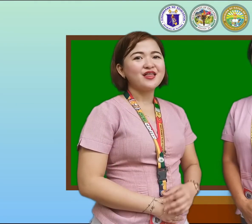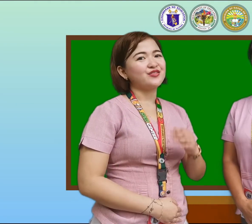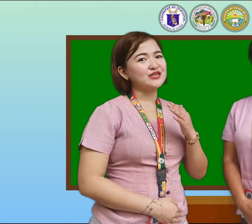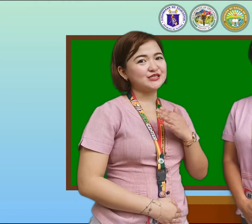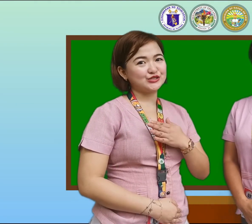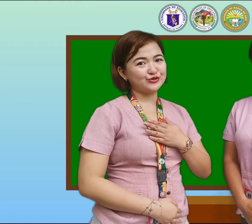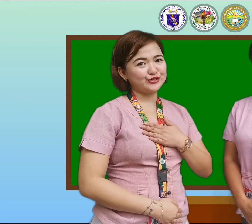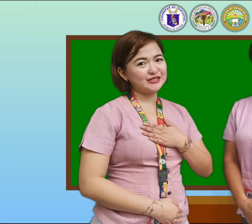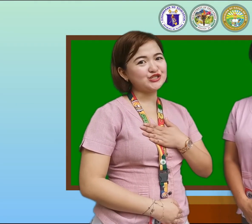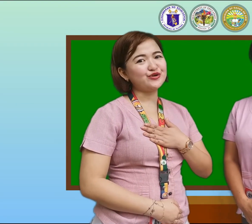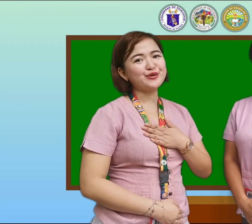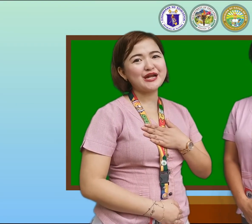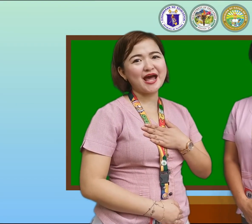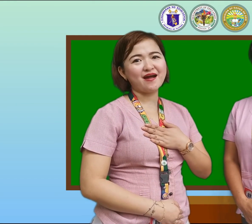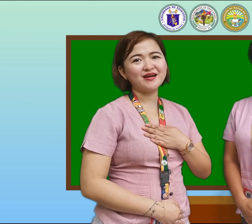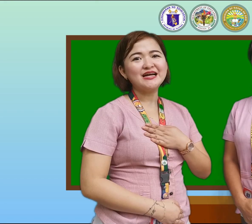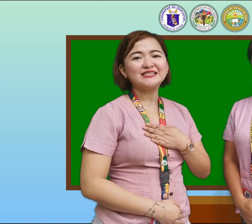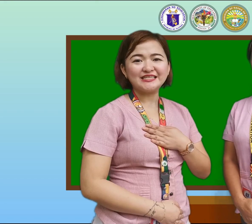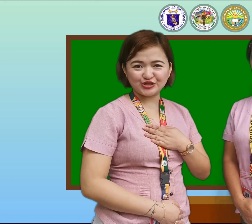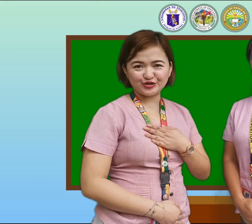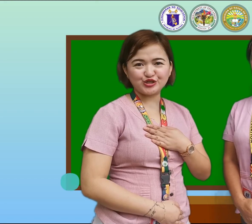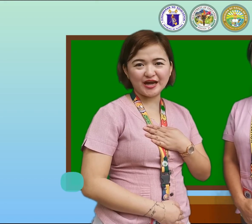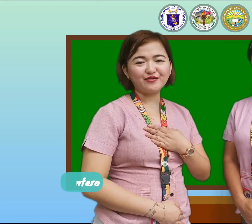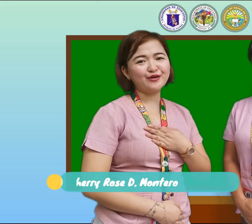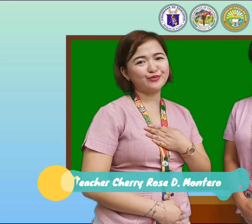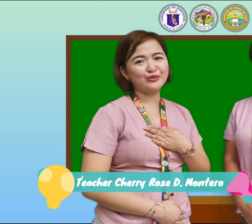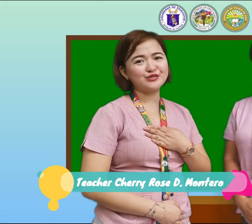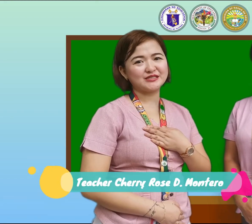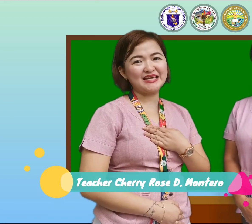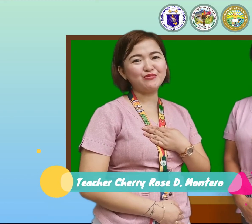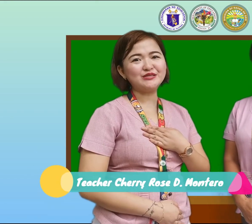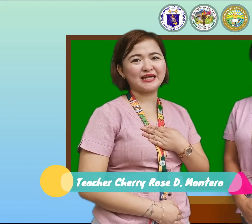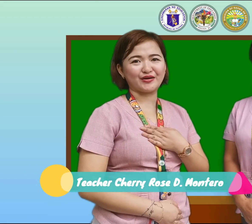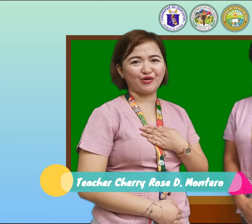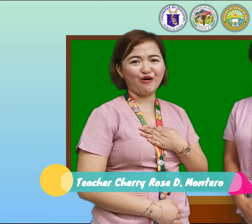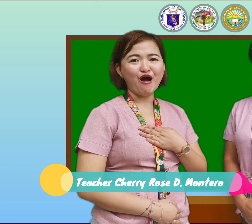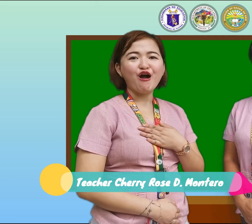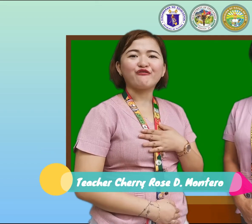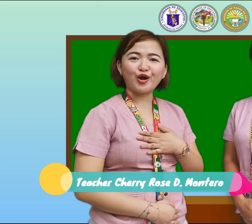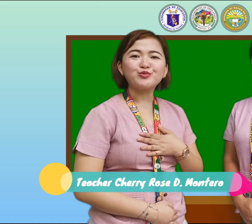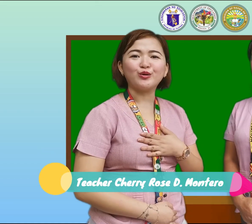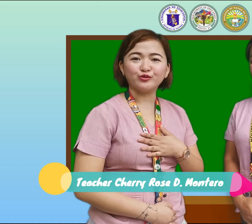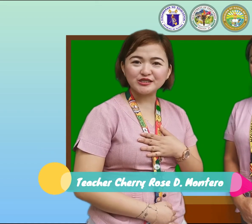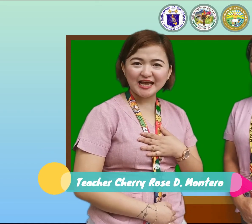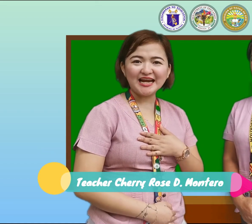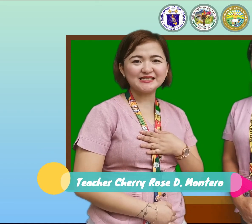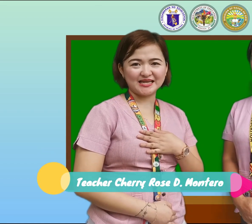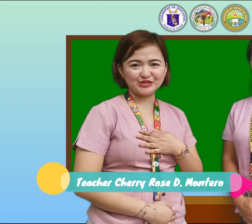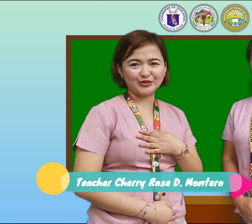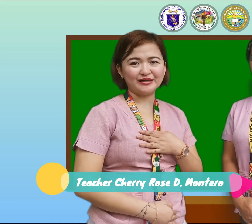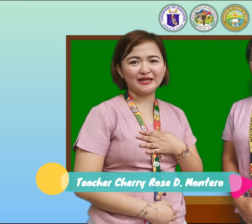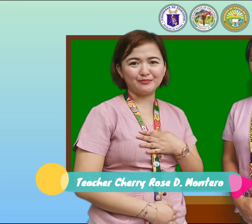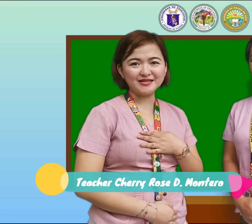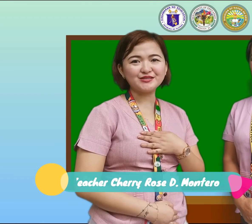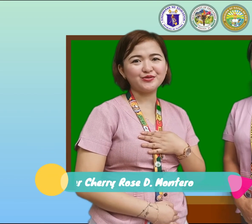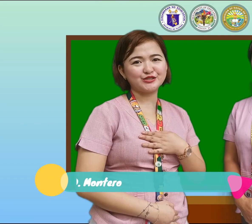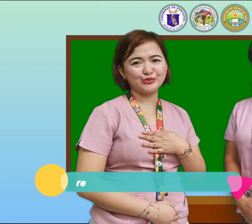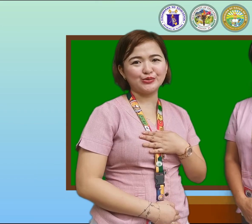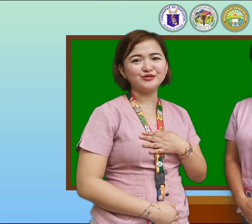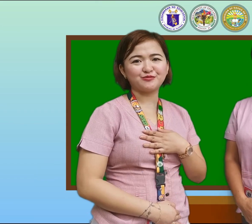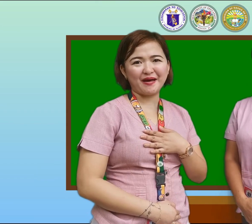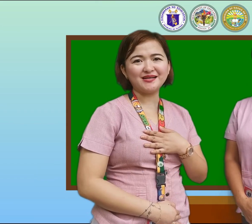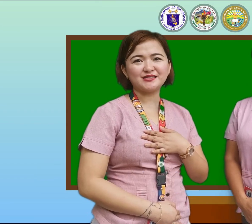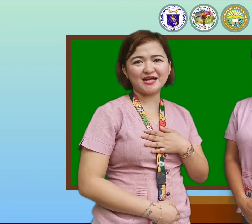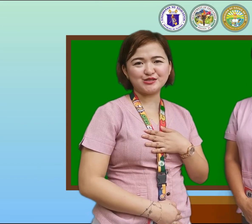This is your Teacher on Air, Teacher Cherry Rose D. Montero from Compostela Central Elementary